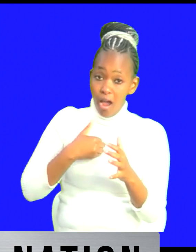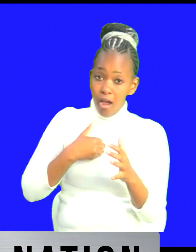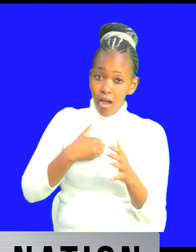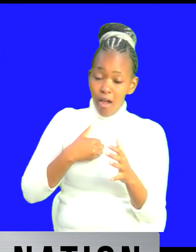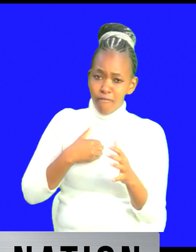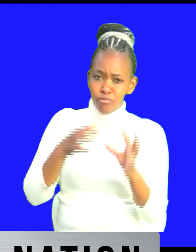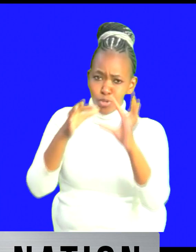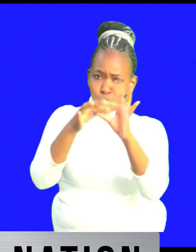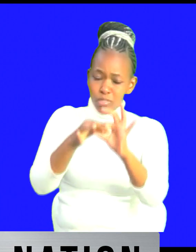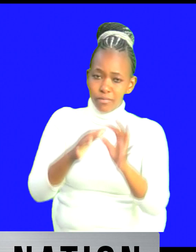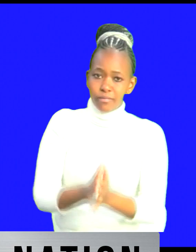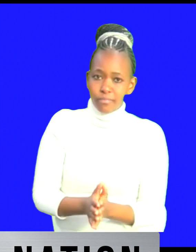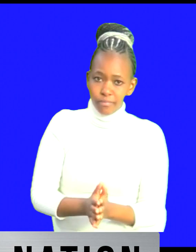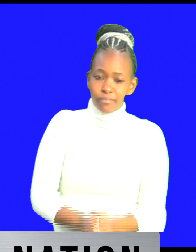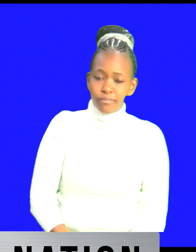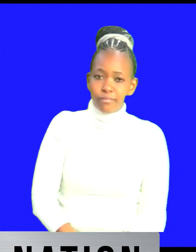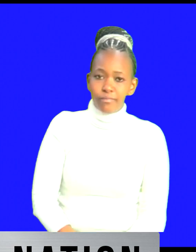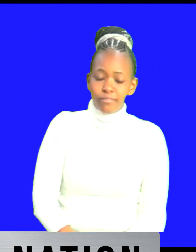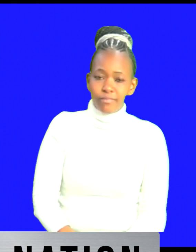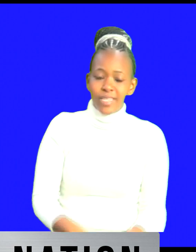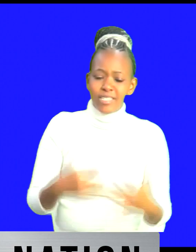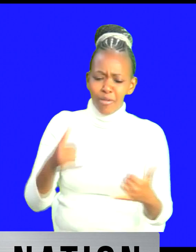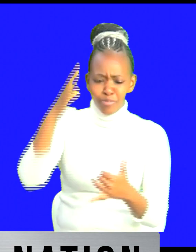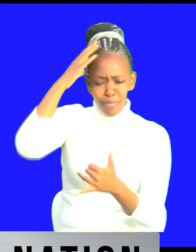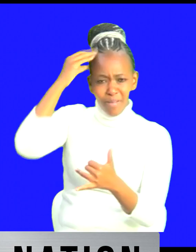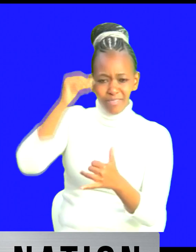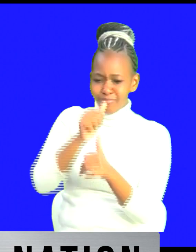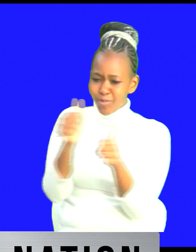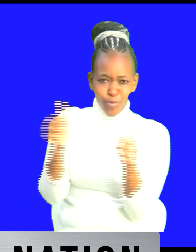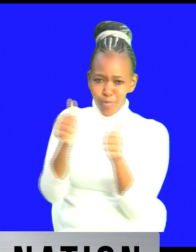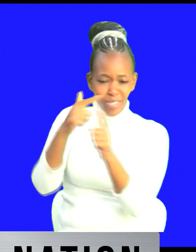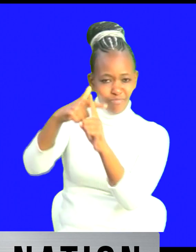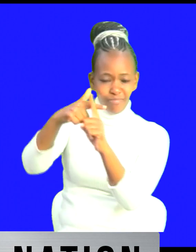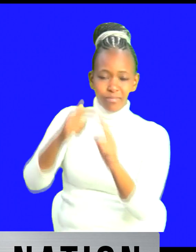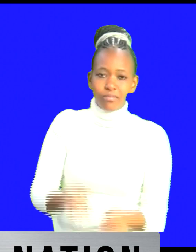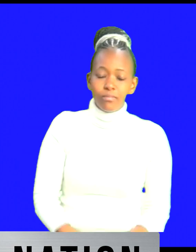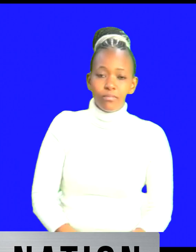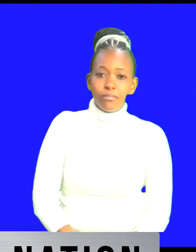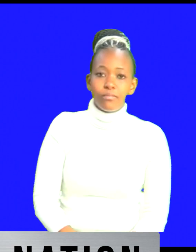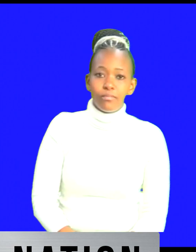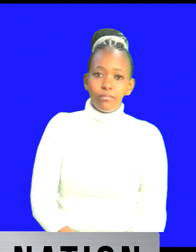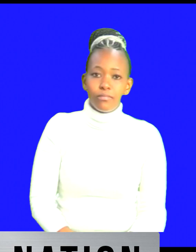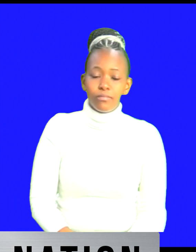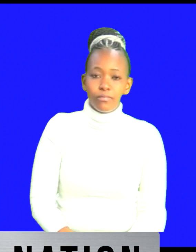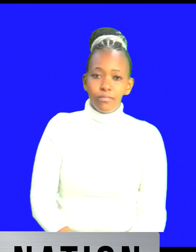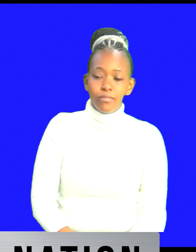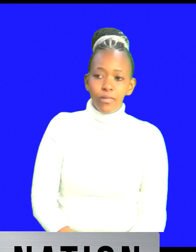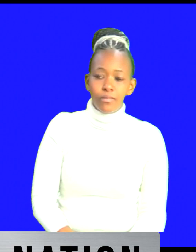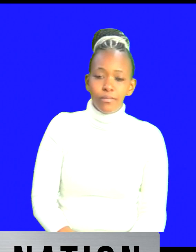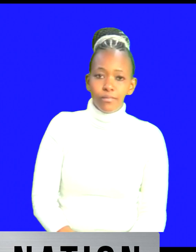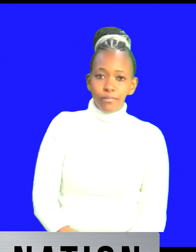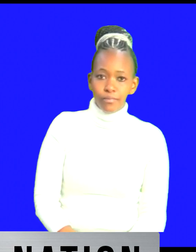so it's a child that is growing well and but there's a positive yeah there's there's a looming issue here